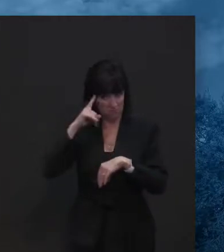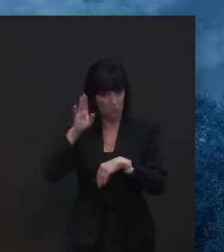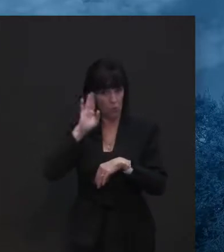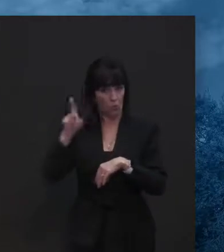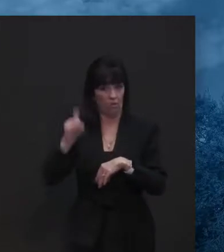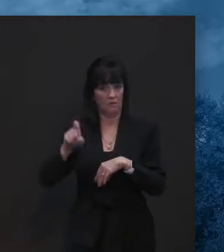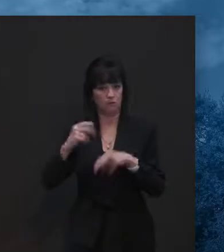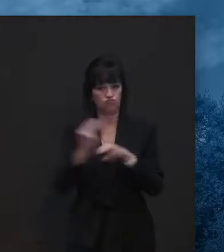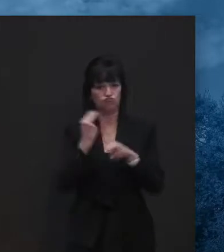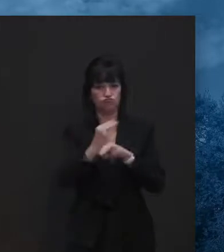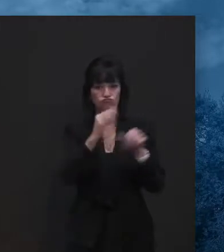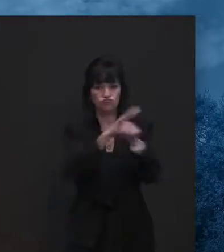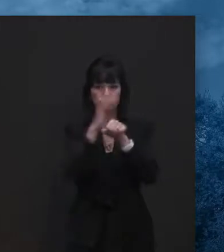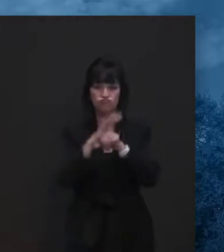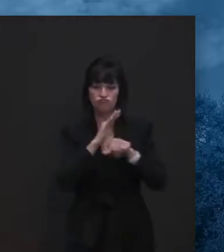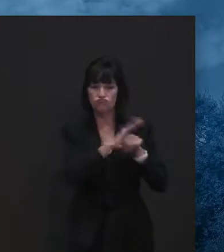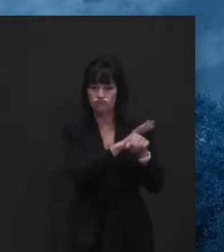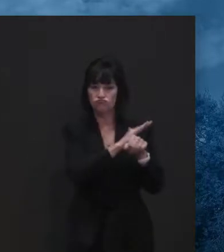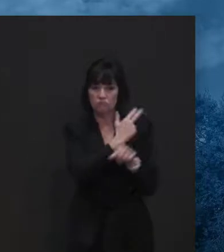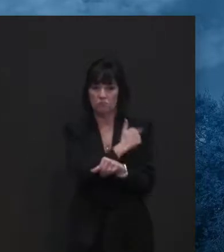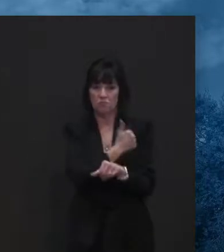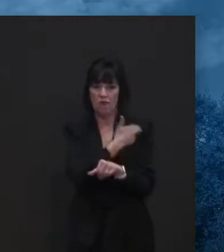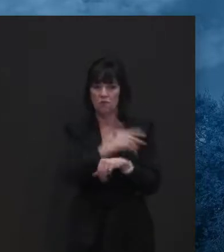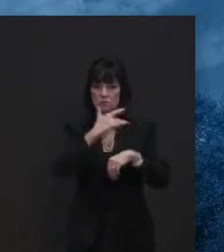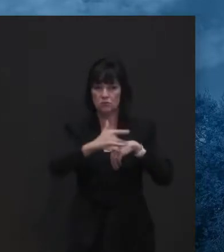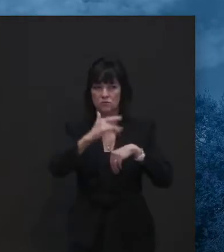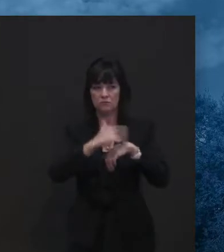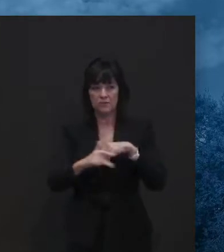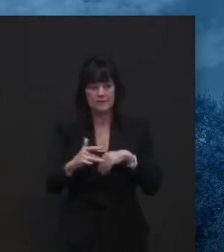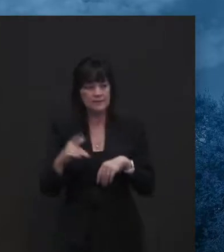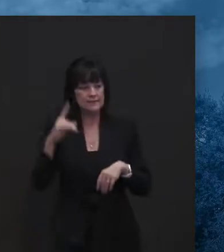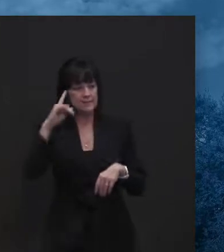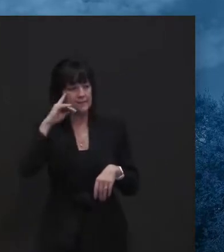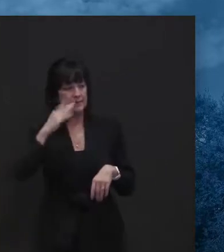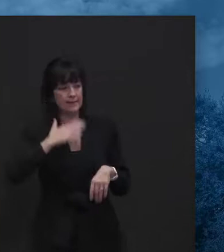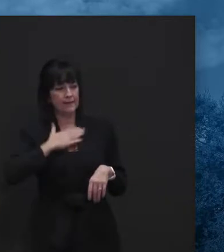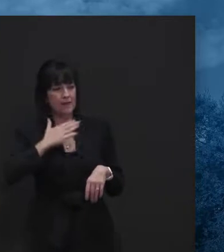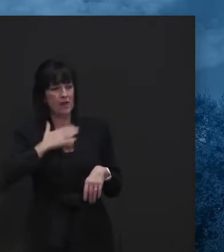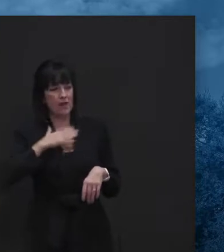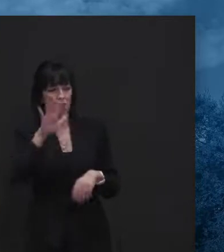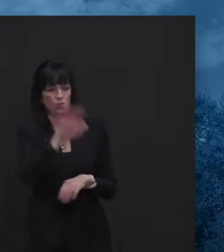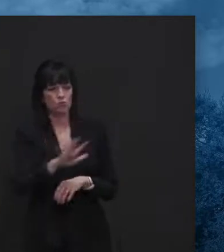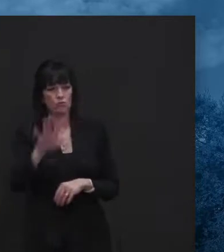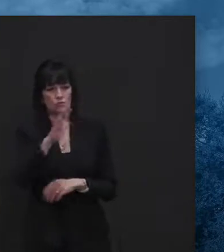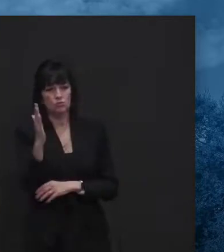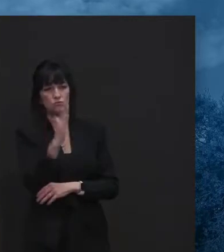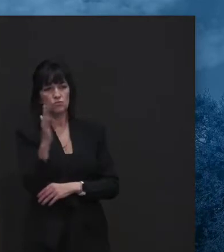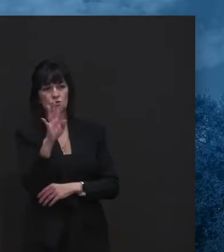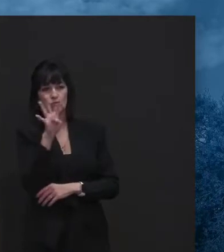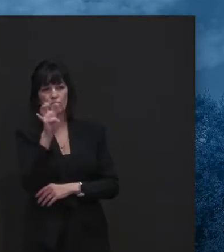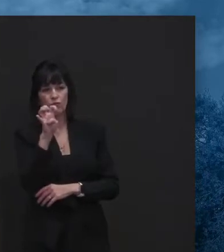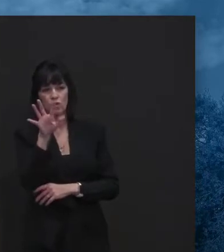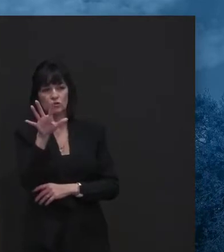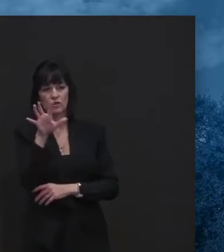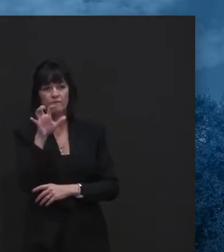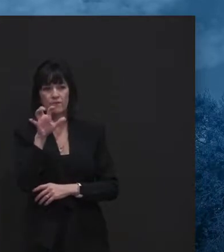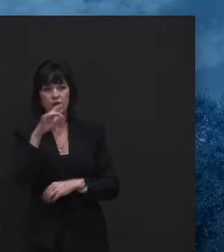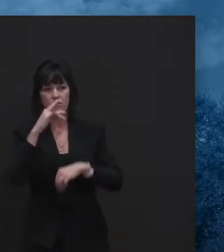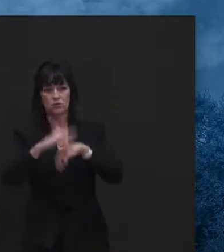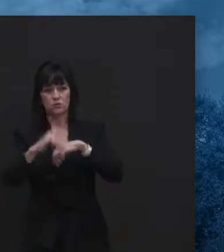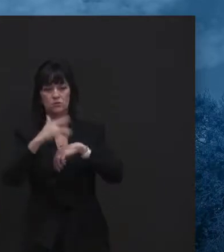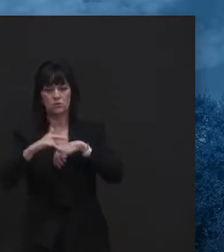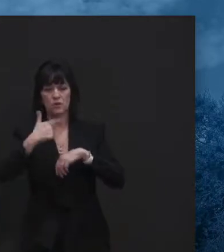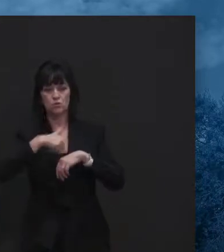addressed that a little bit. I think we're somewhere between 400 and 500, I guess, depending on the day, uh, somewhere over